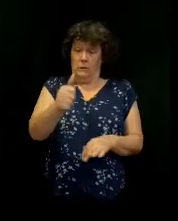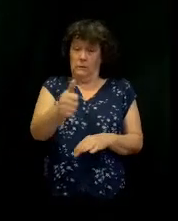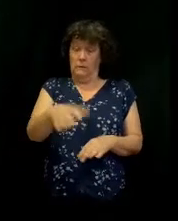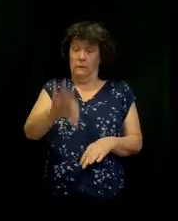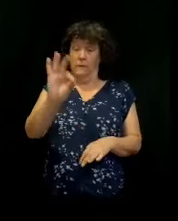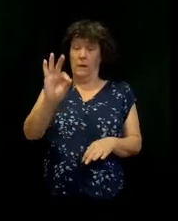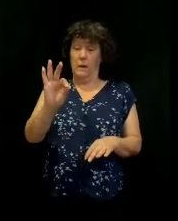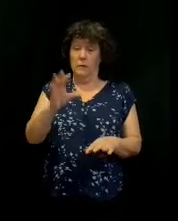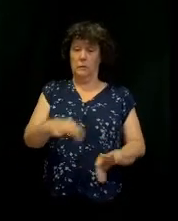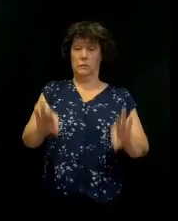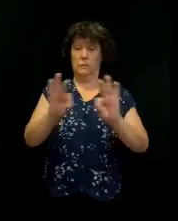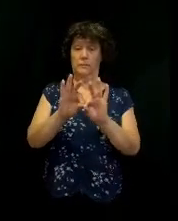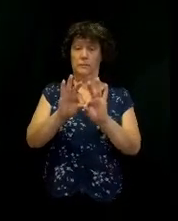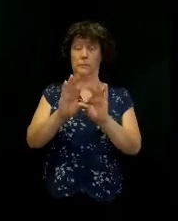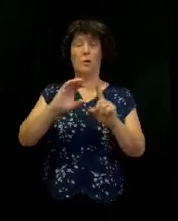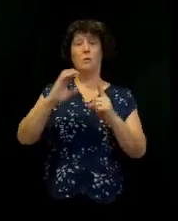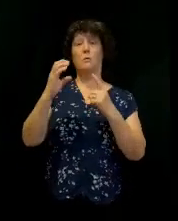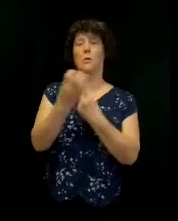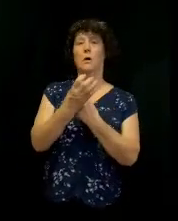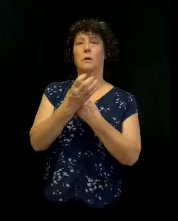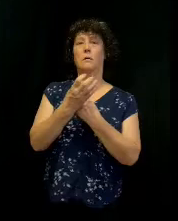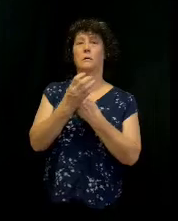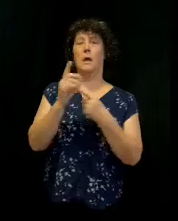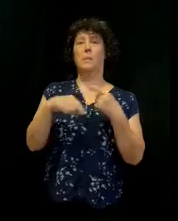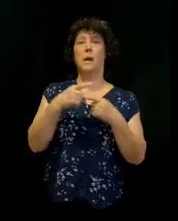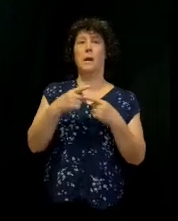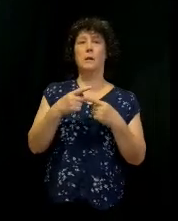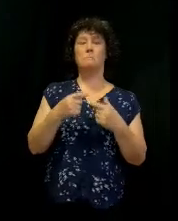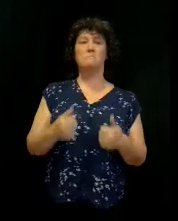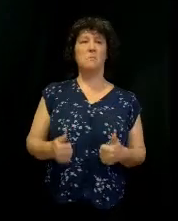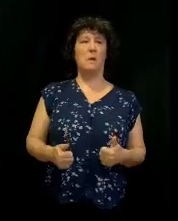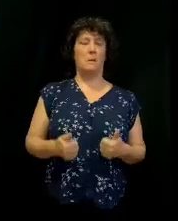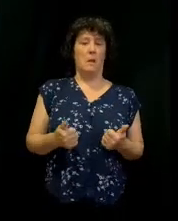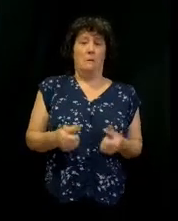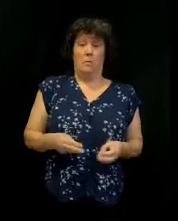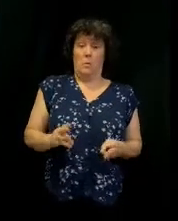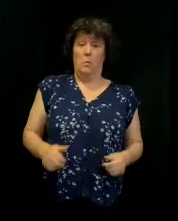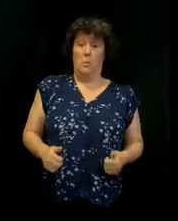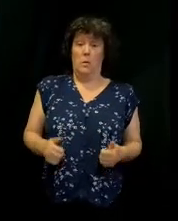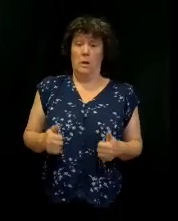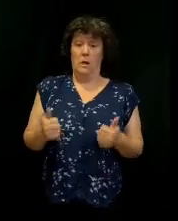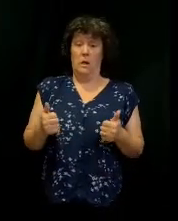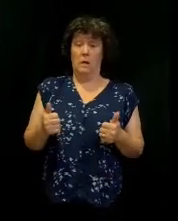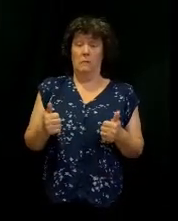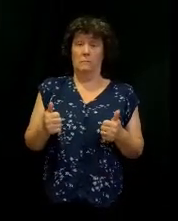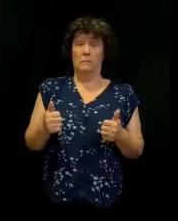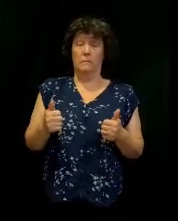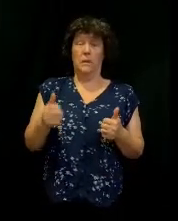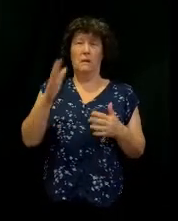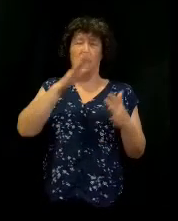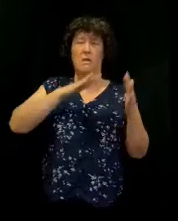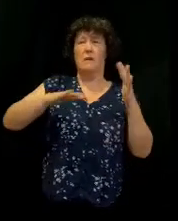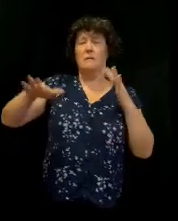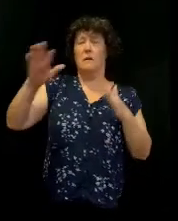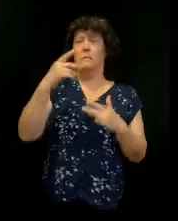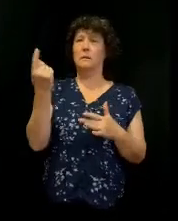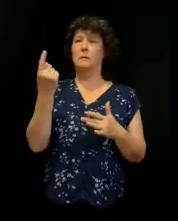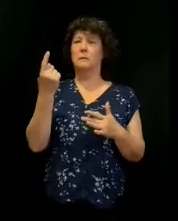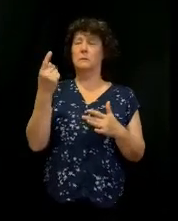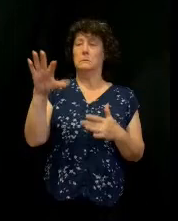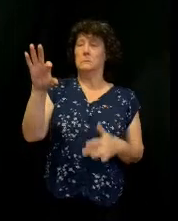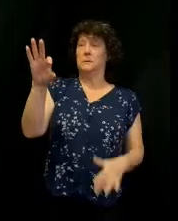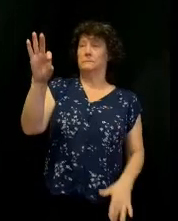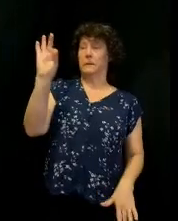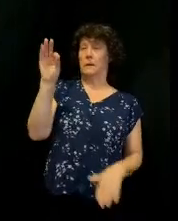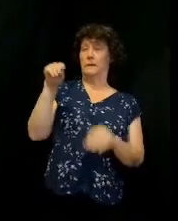talk about culture, we're talking about the habitat. We're talking about the atmosphere by which something is found.